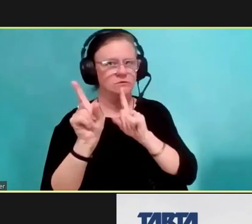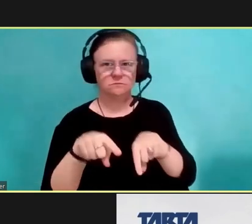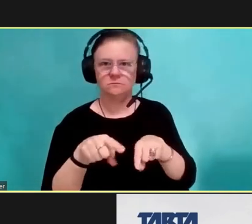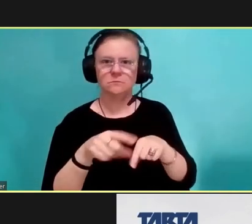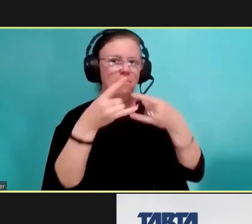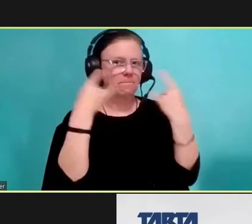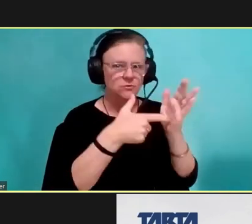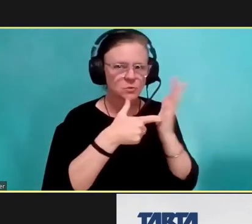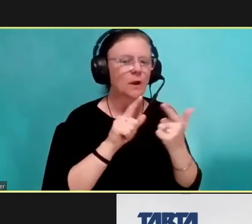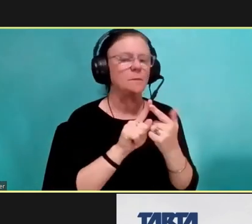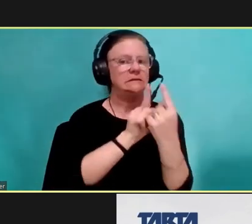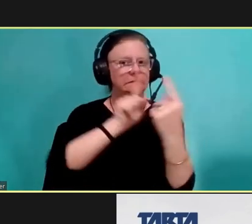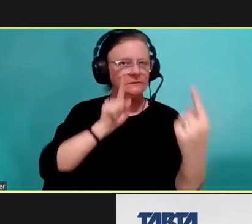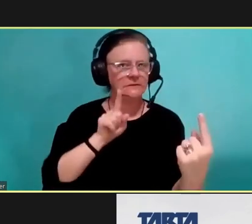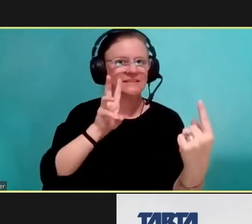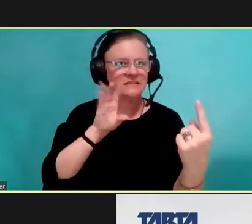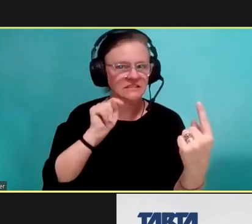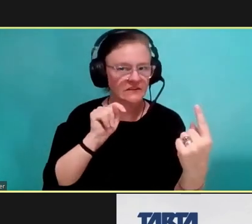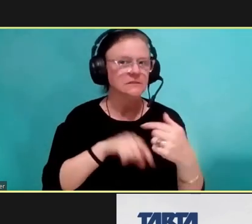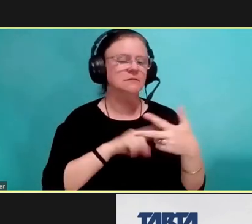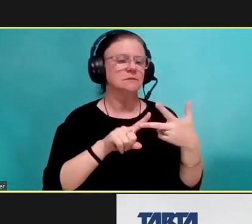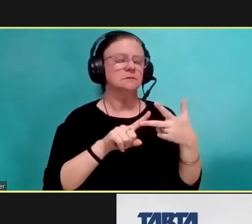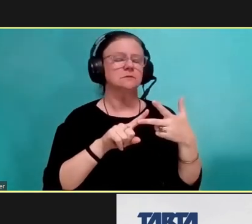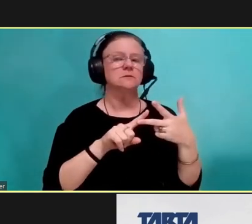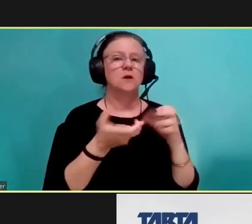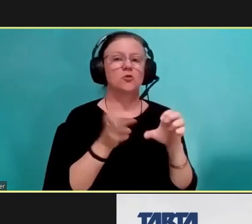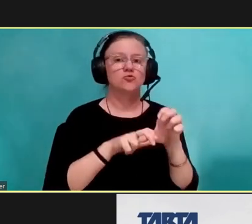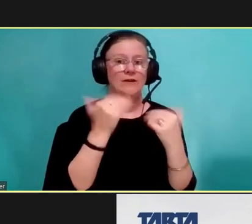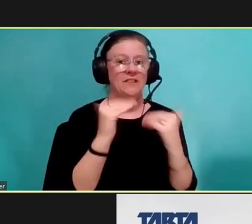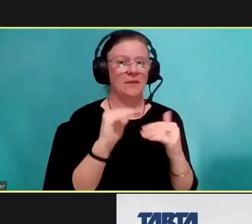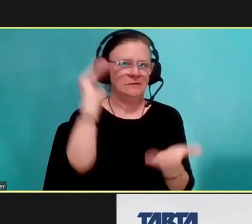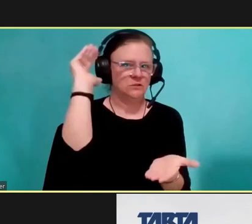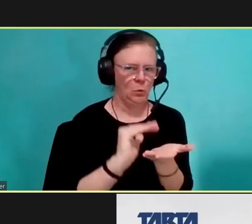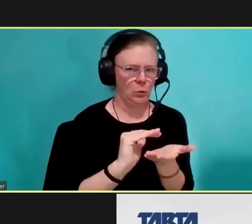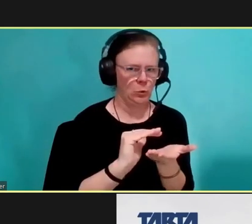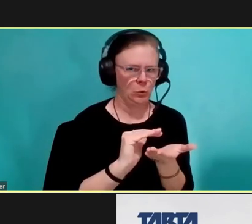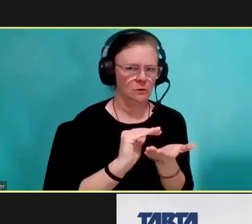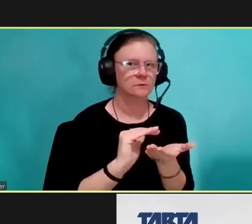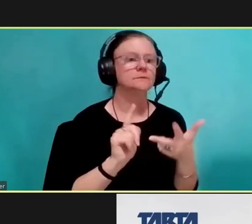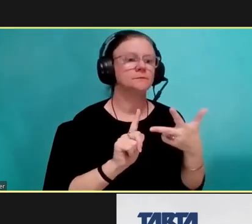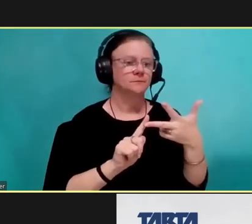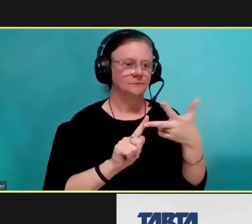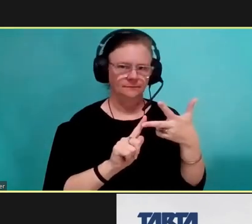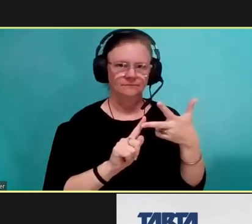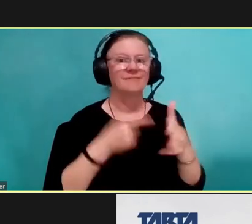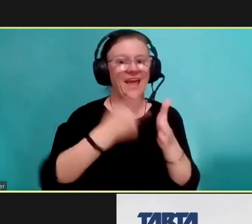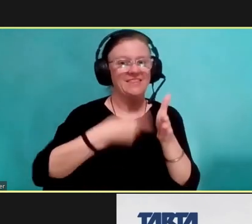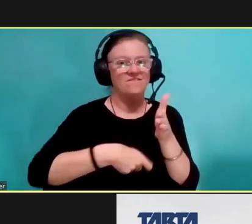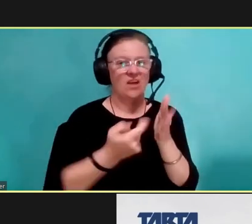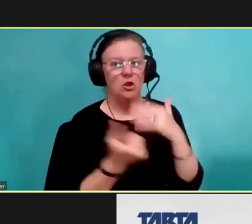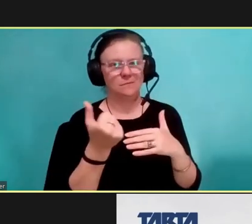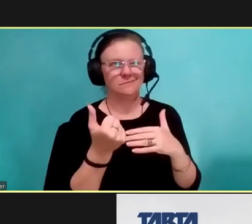requirements, social distancing, they reduced rider limits per vehicle and service changes and the fare eliminations which all occurred